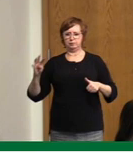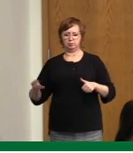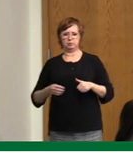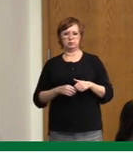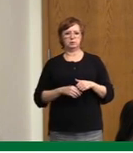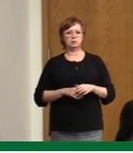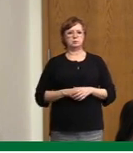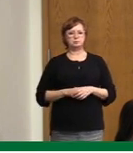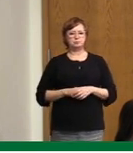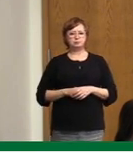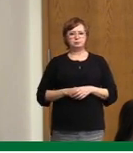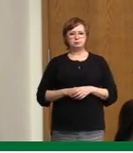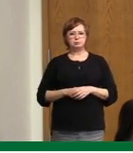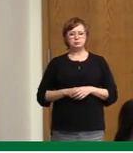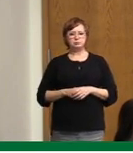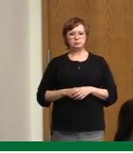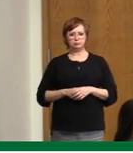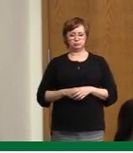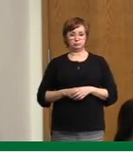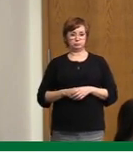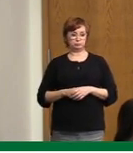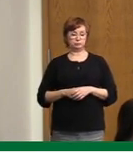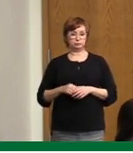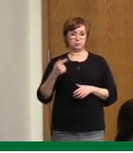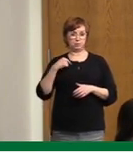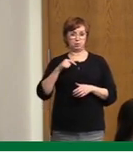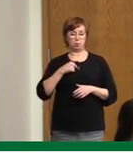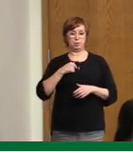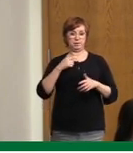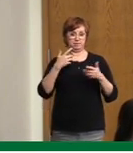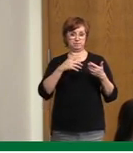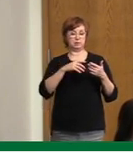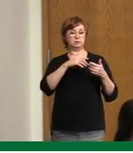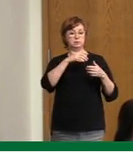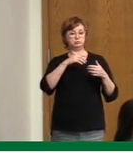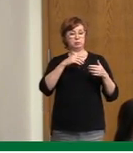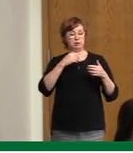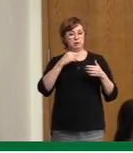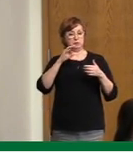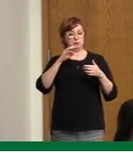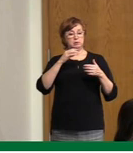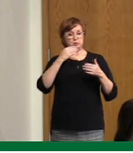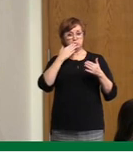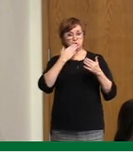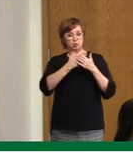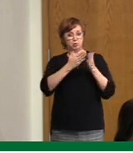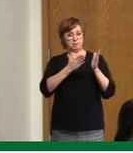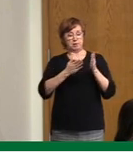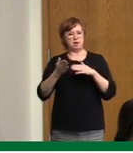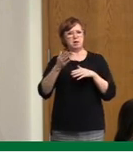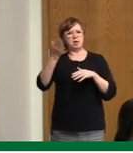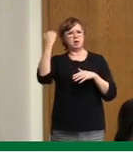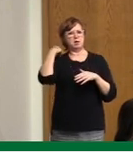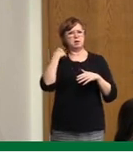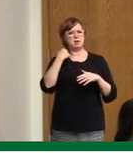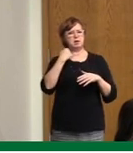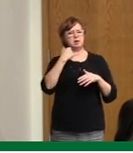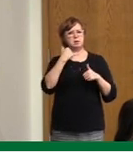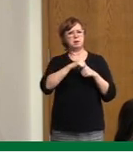We actually have a very robust plan that Dr. Shahab was involved with back with our H1N1 when we did